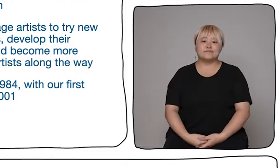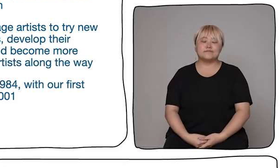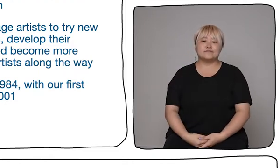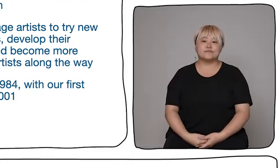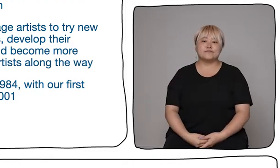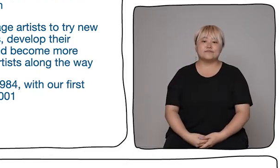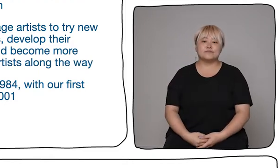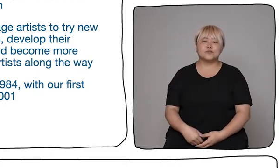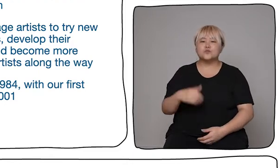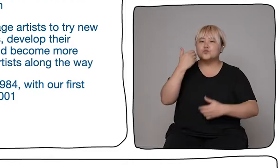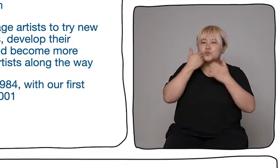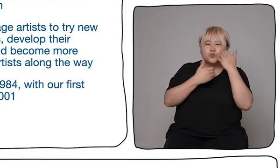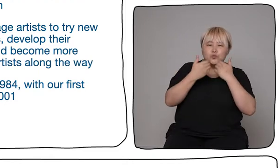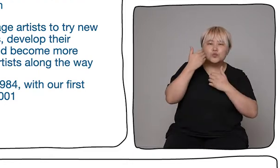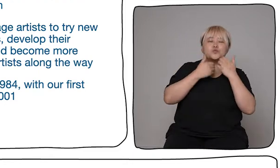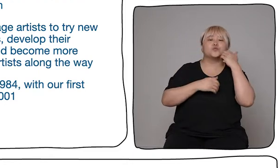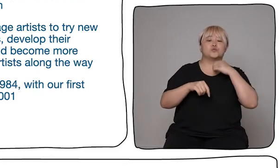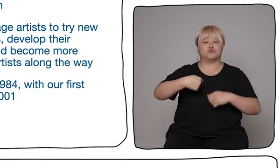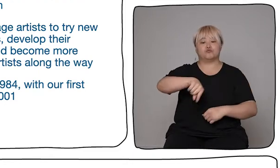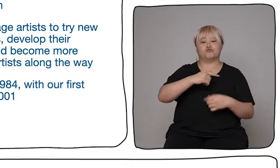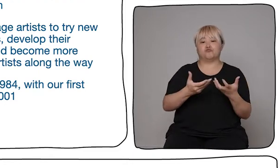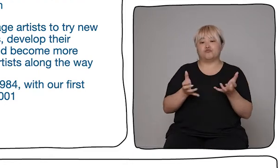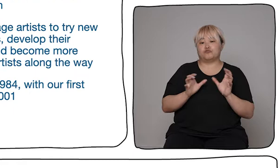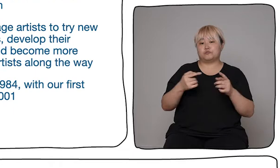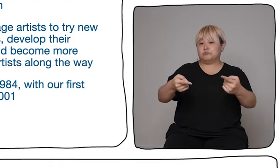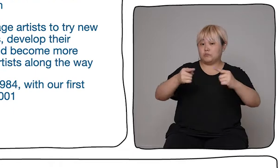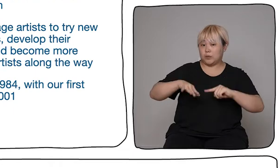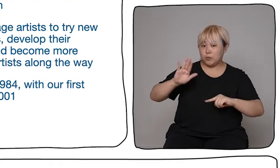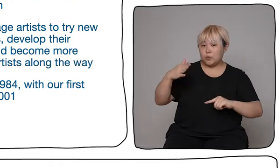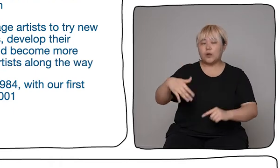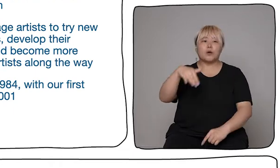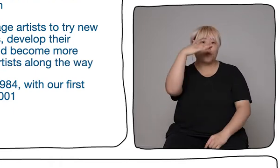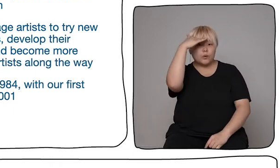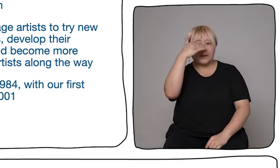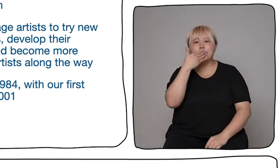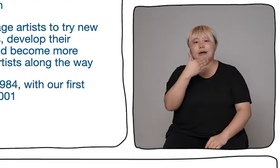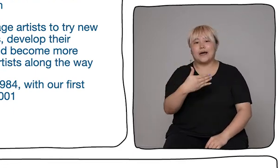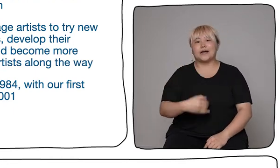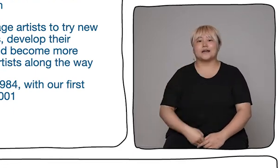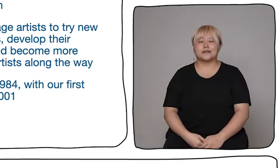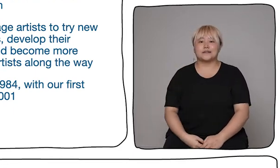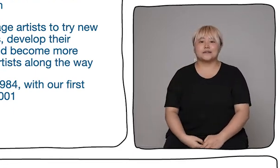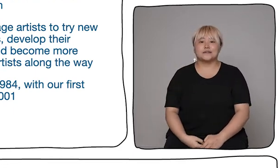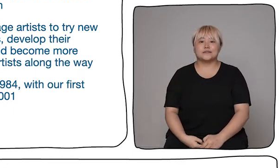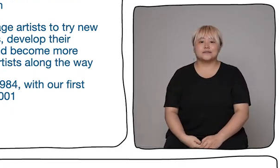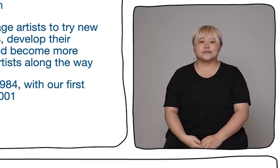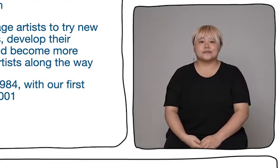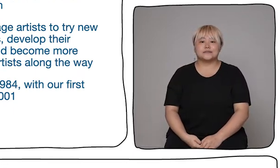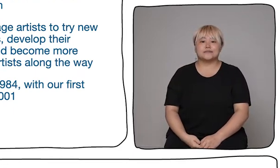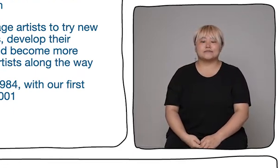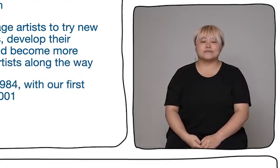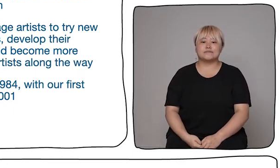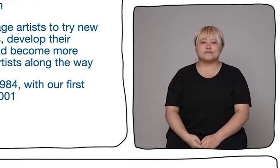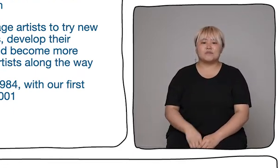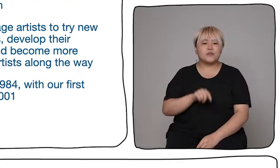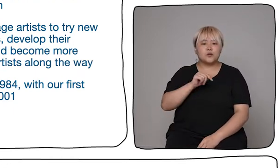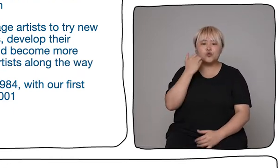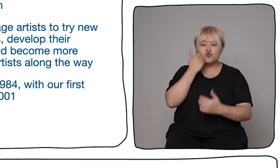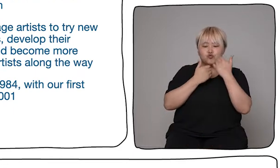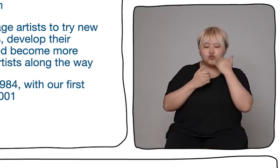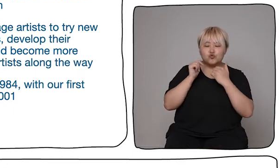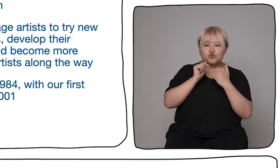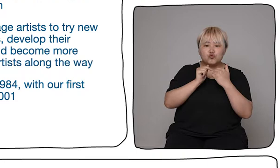Anyone can take part or be an audience within our organisation. In fact, anyone